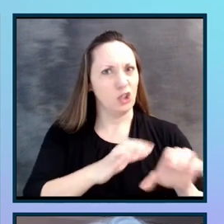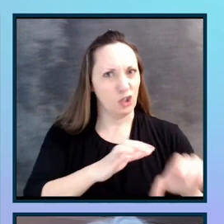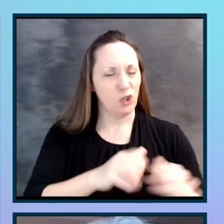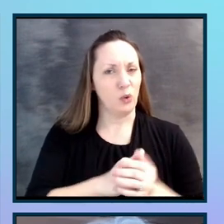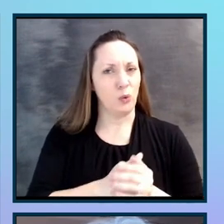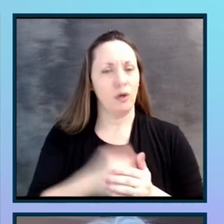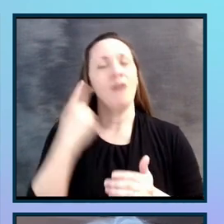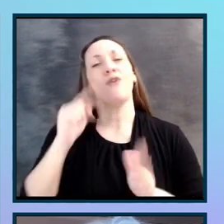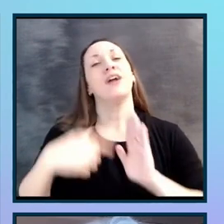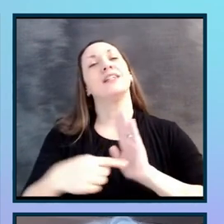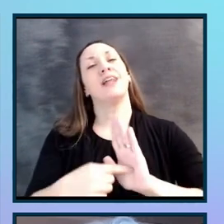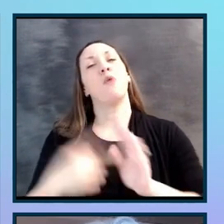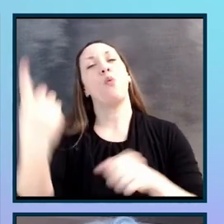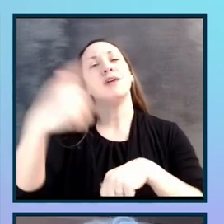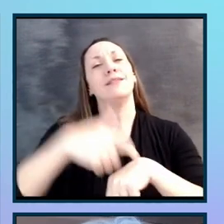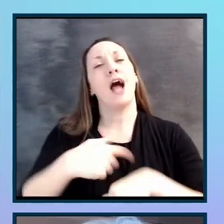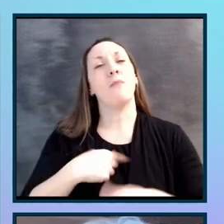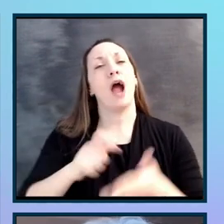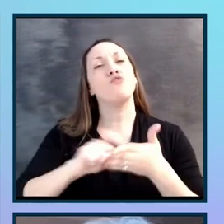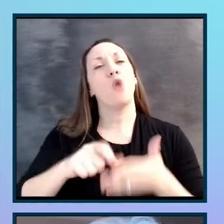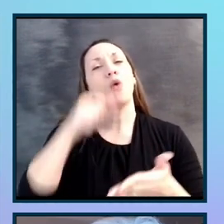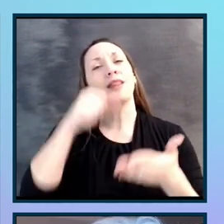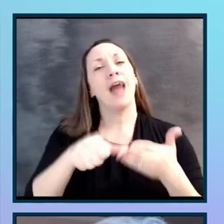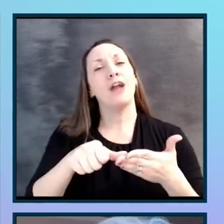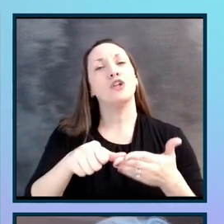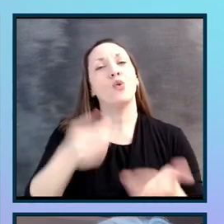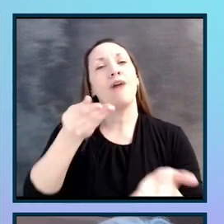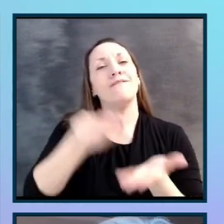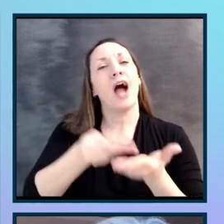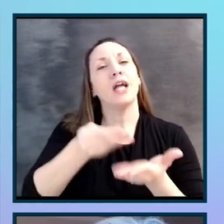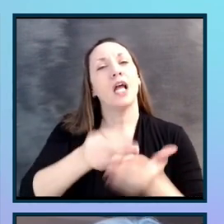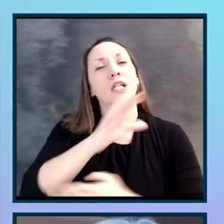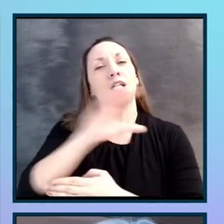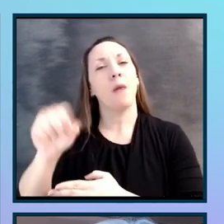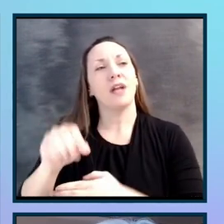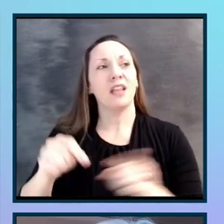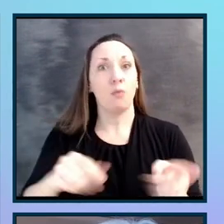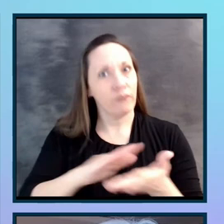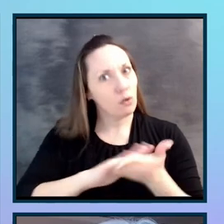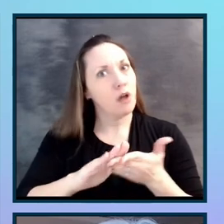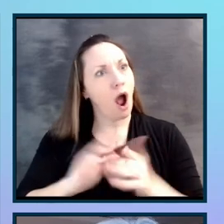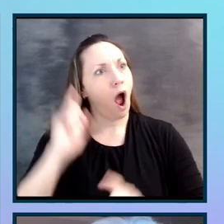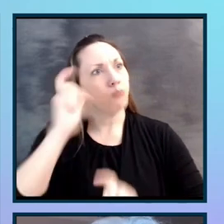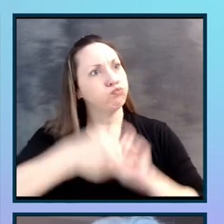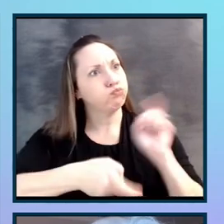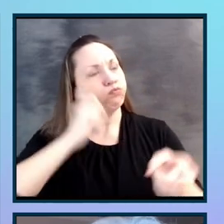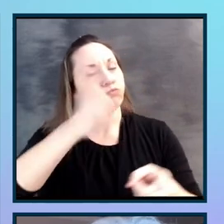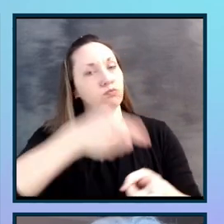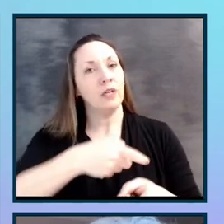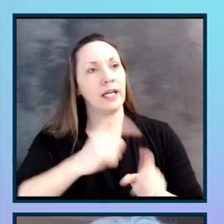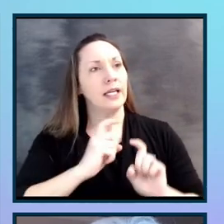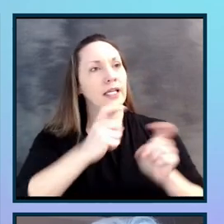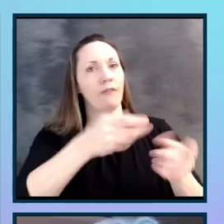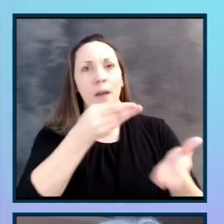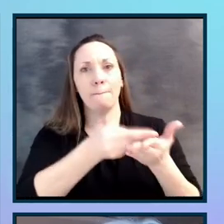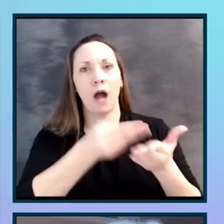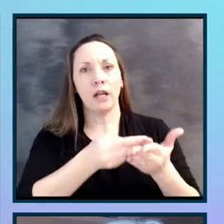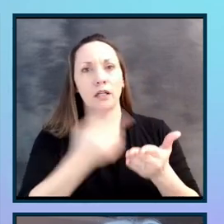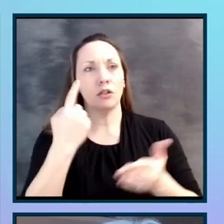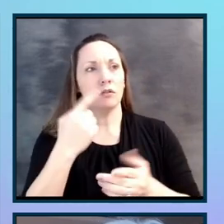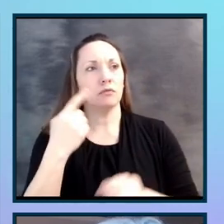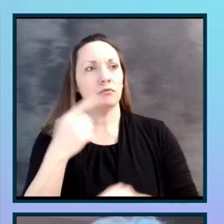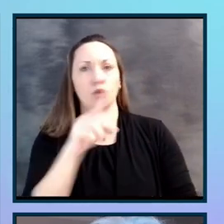wrote a letter once to a finance company and they were very generous through their foundation arm in giving money to disabled people.